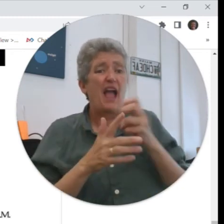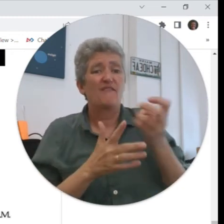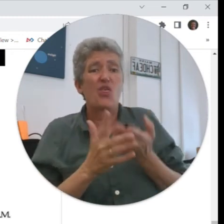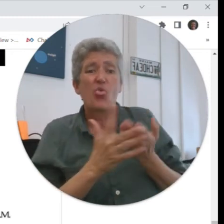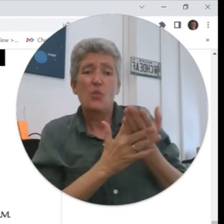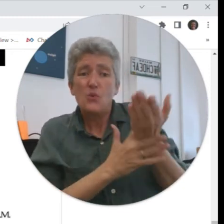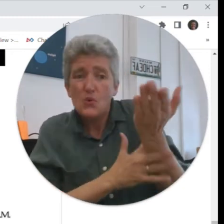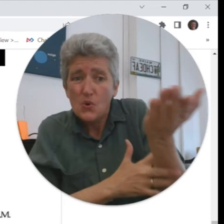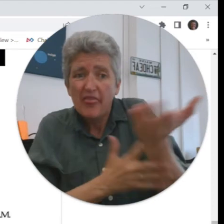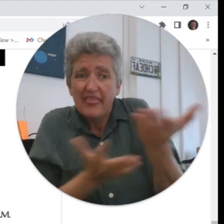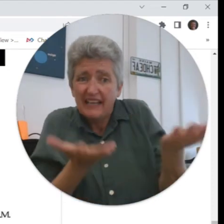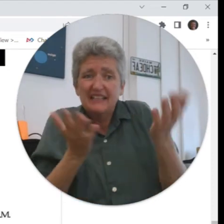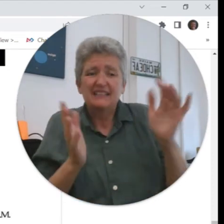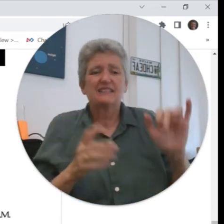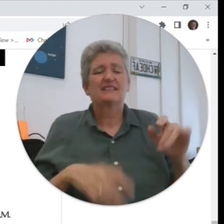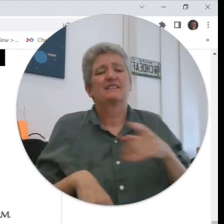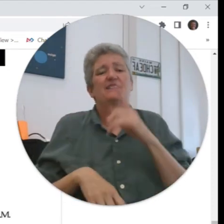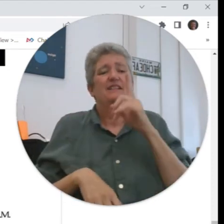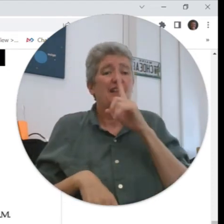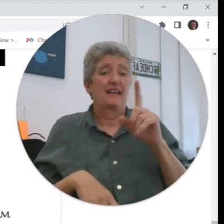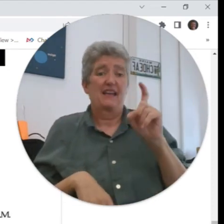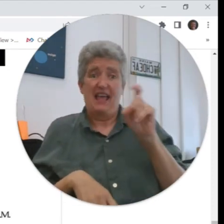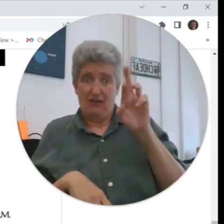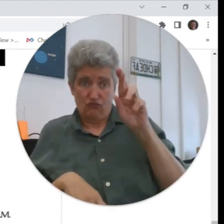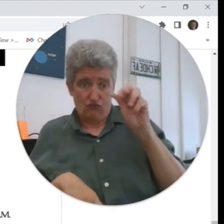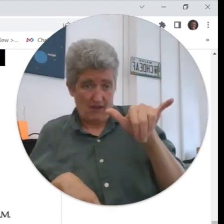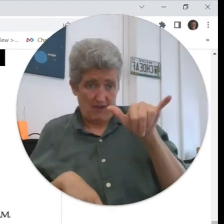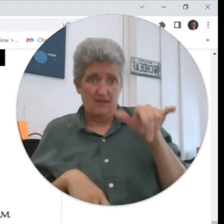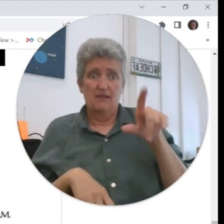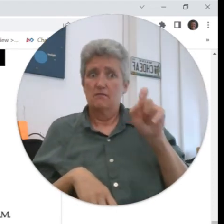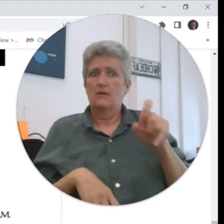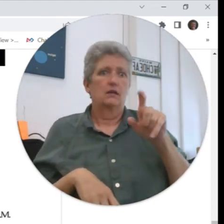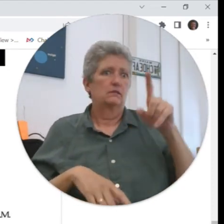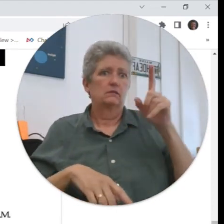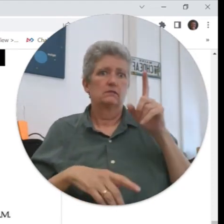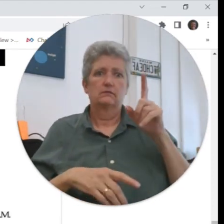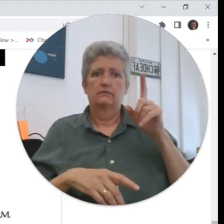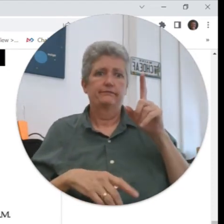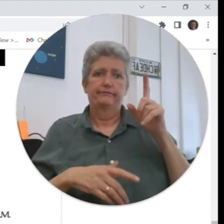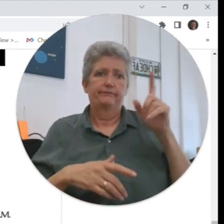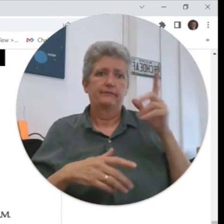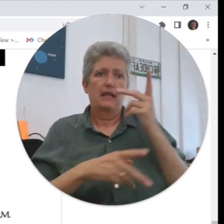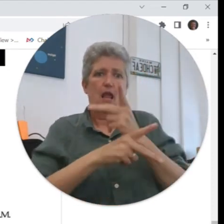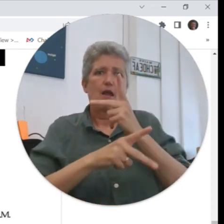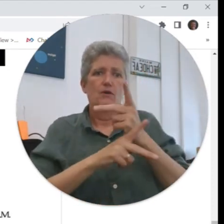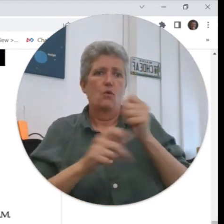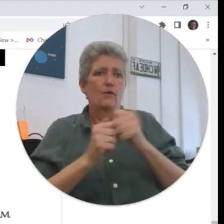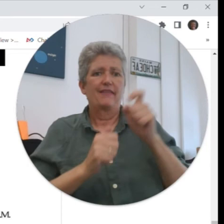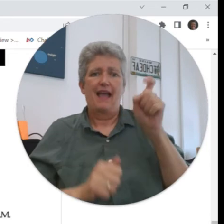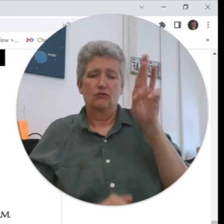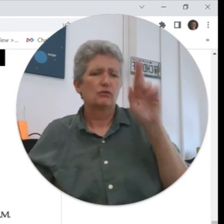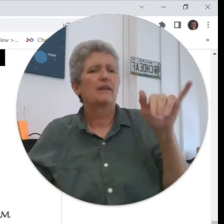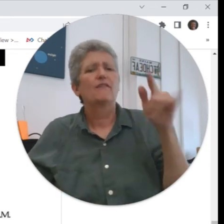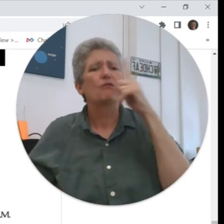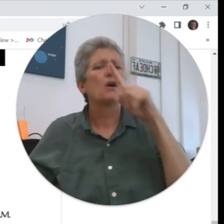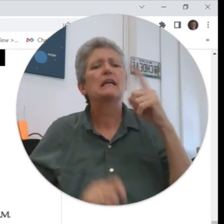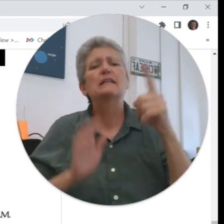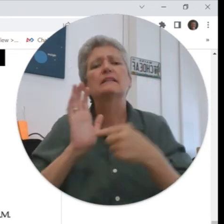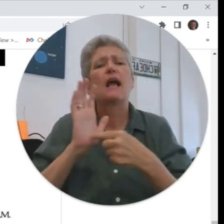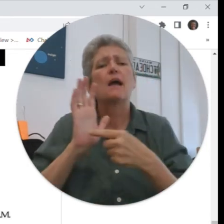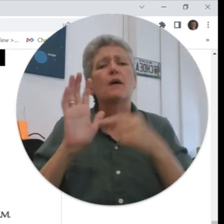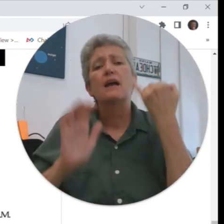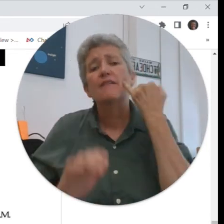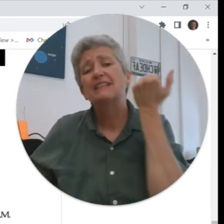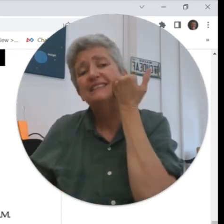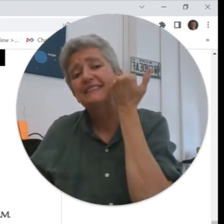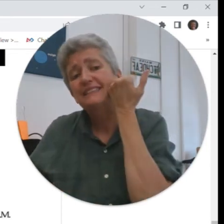gamma rays can actually go through things you know the x-ray you have to be careful even